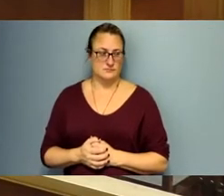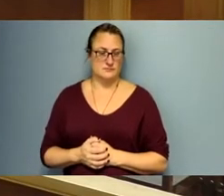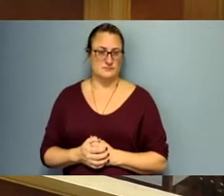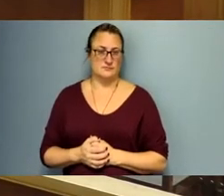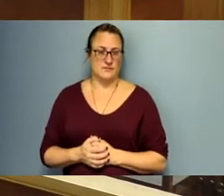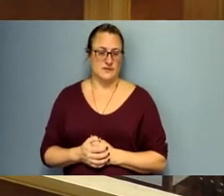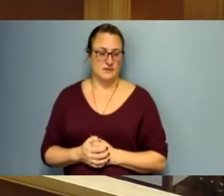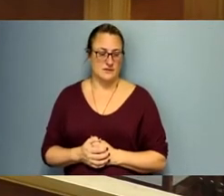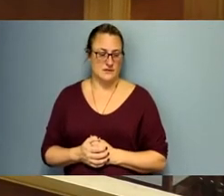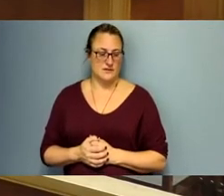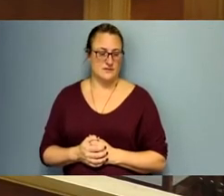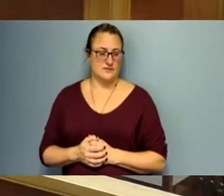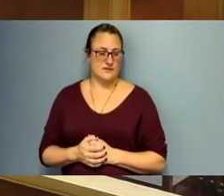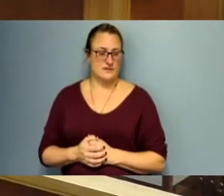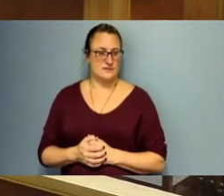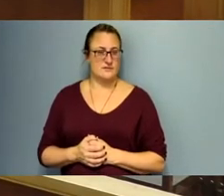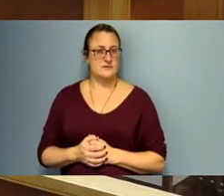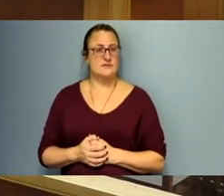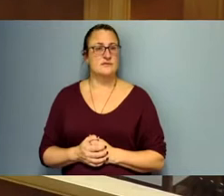Board appointments.